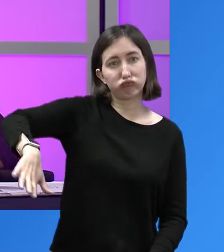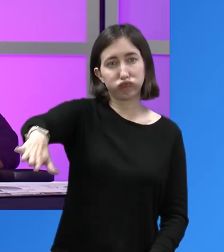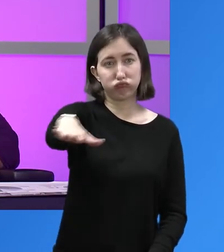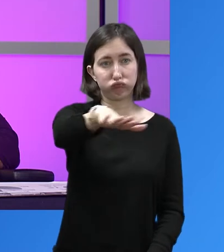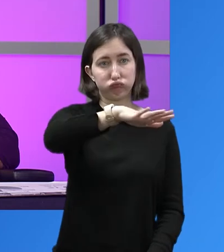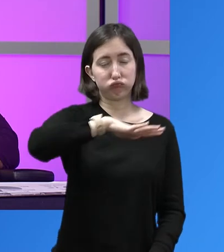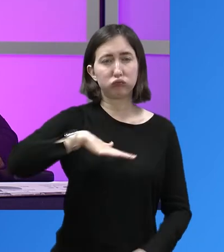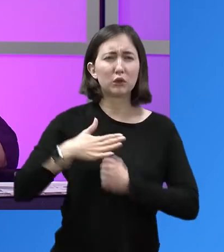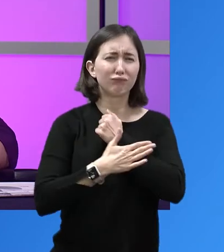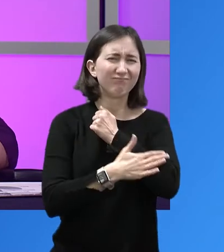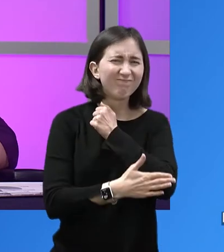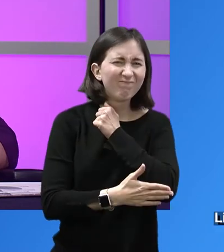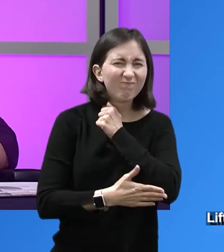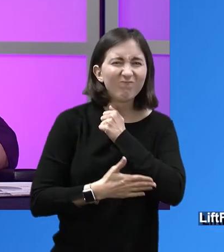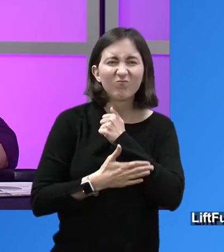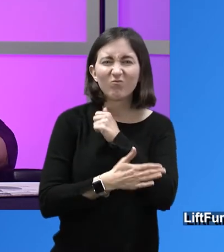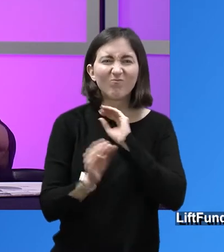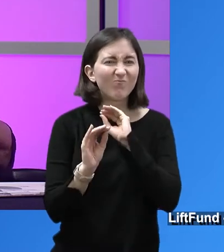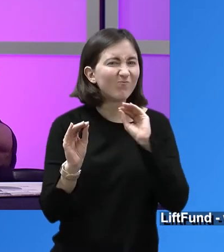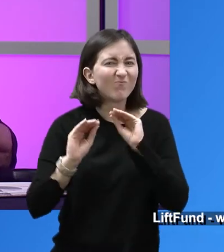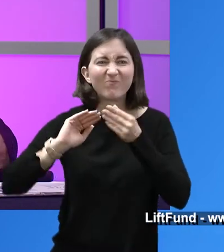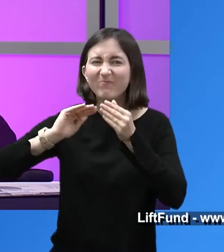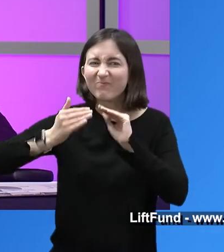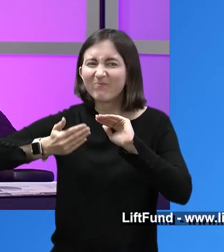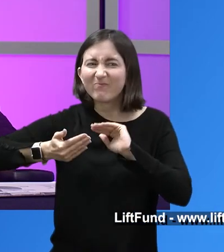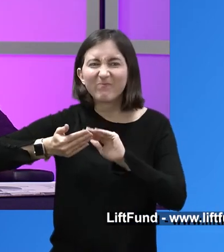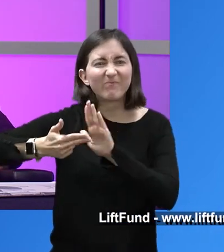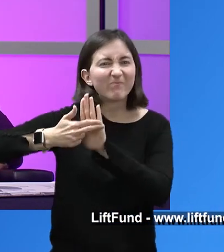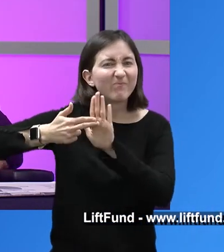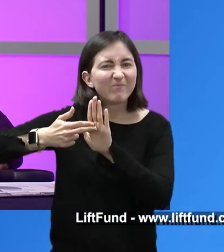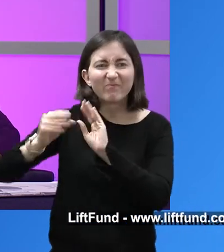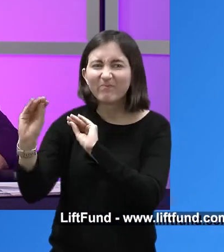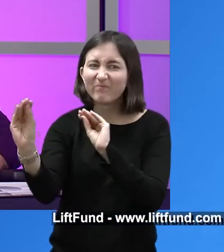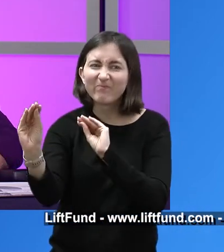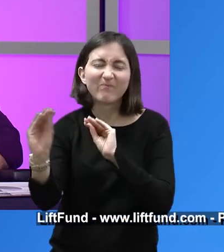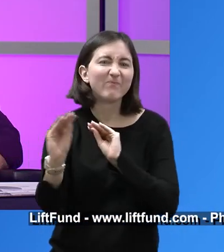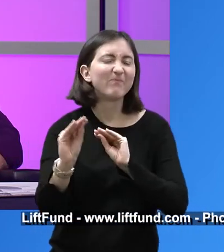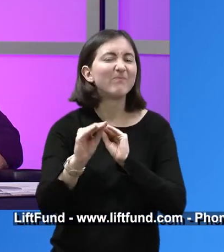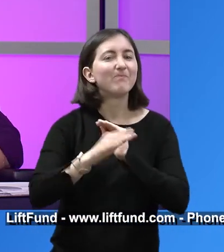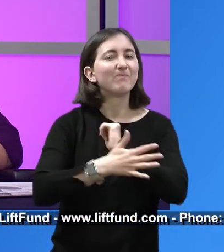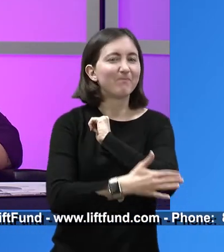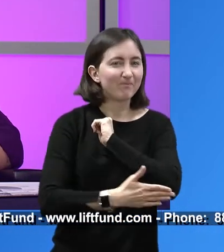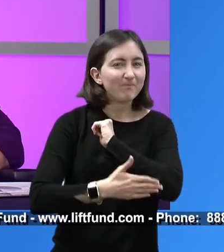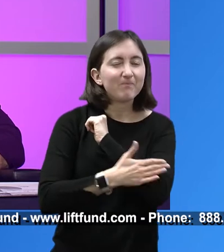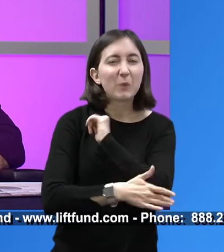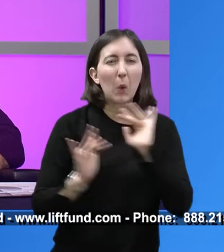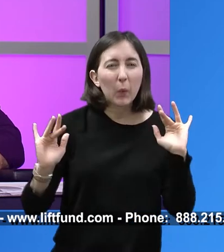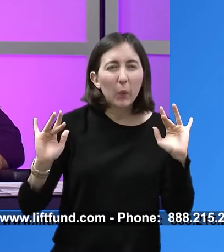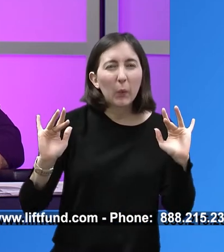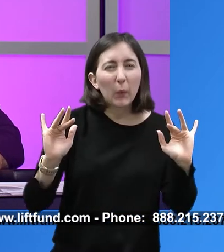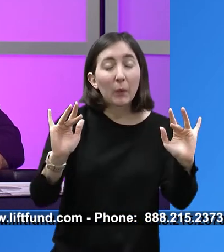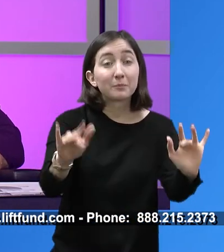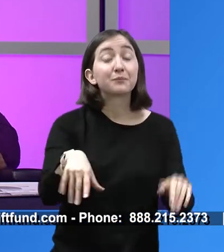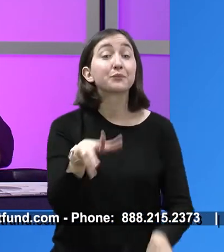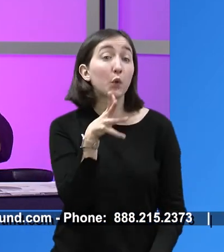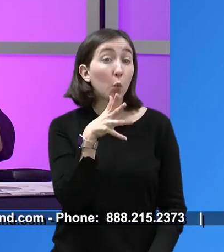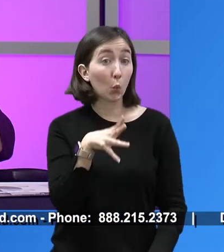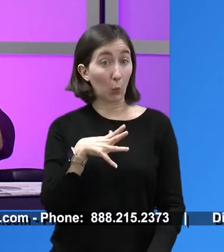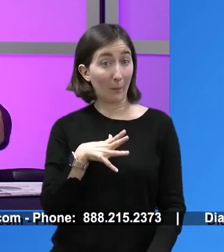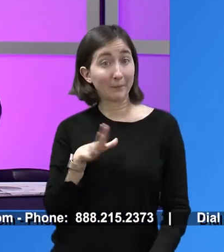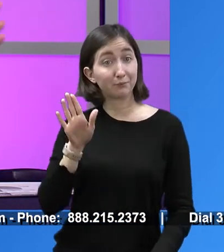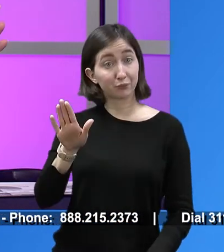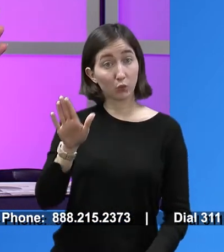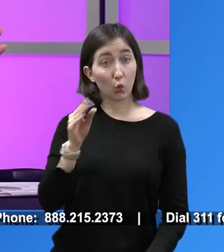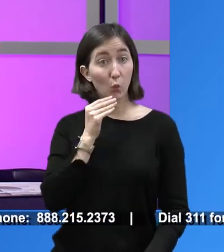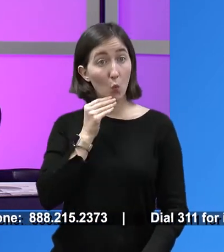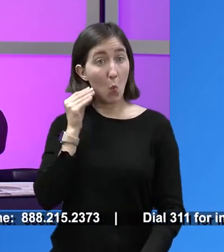Texas, in the Colonias, which is unincorporated areas, no zoning. So the woman, the entrepreneur had her home,